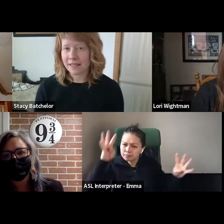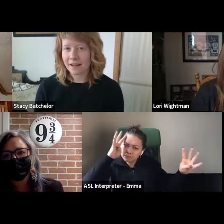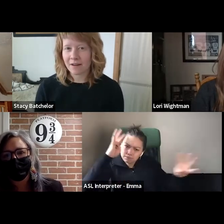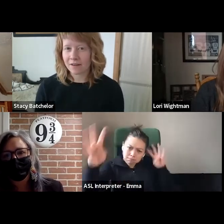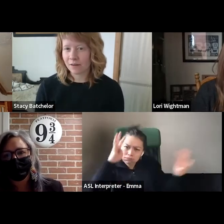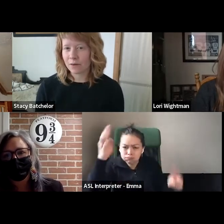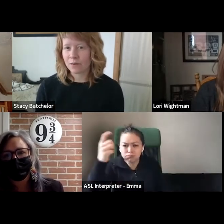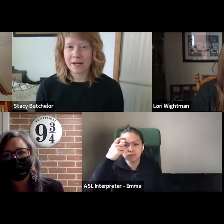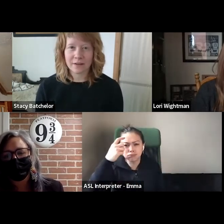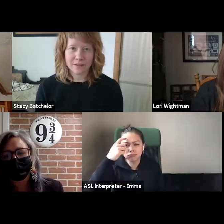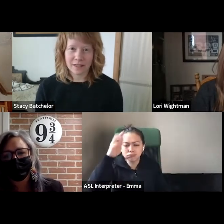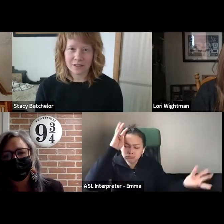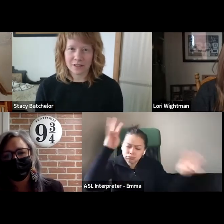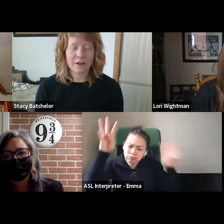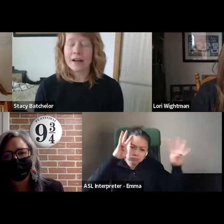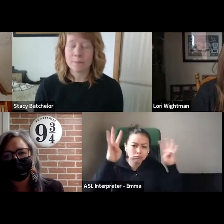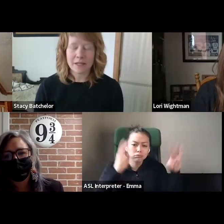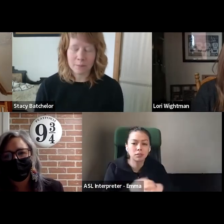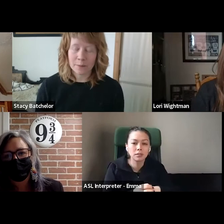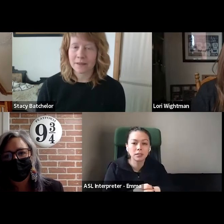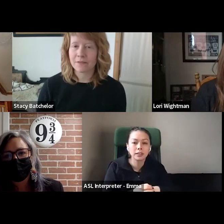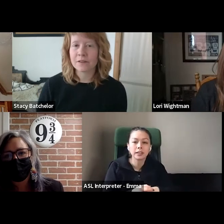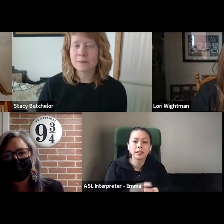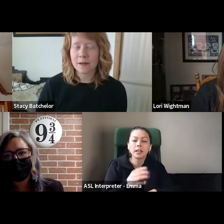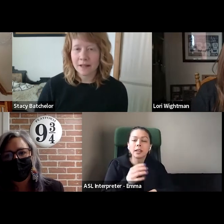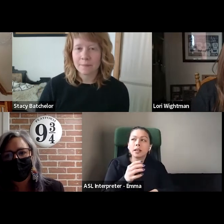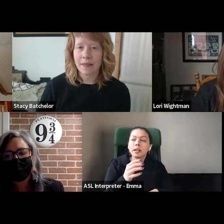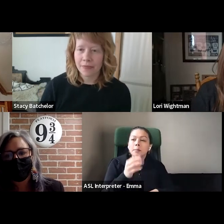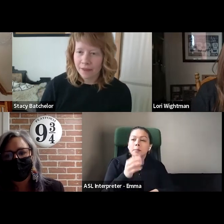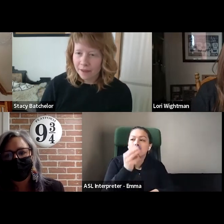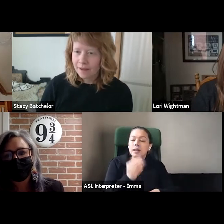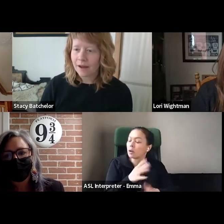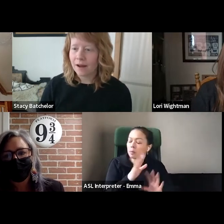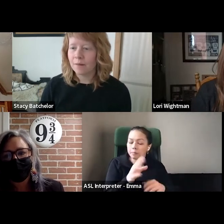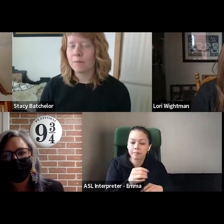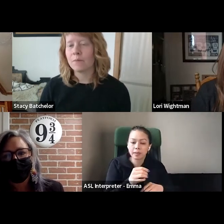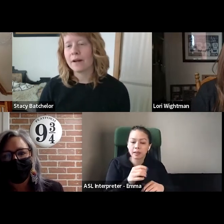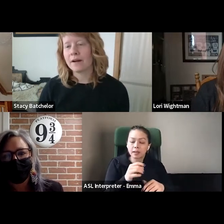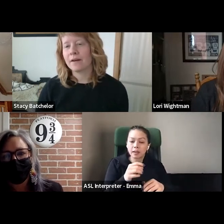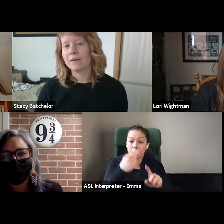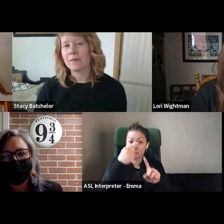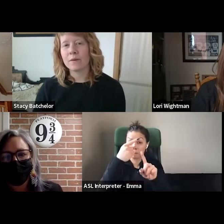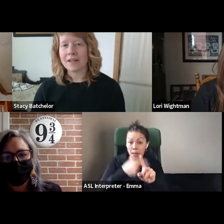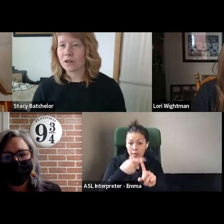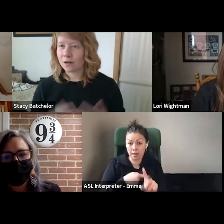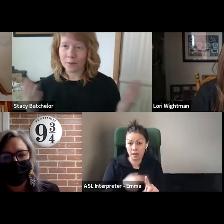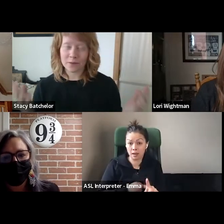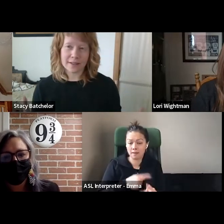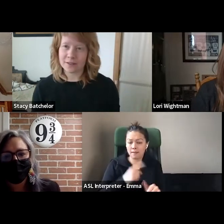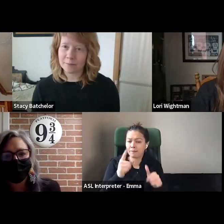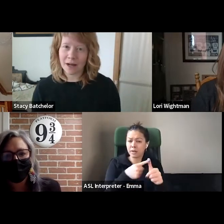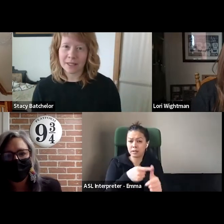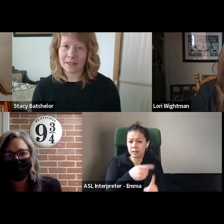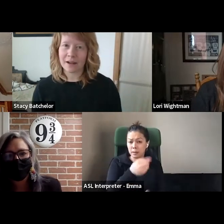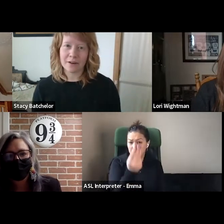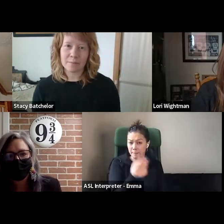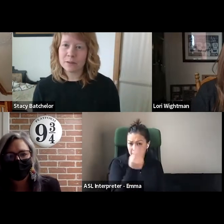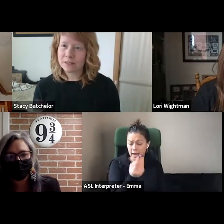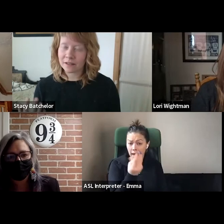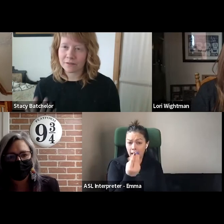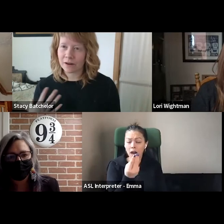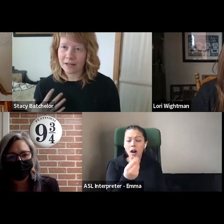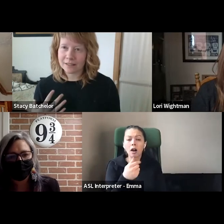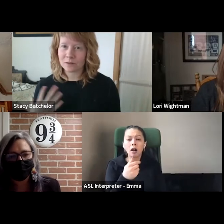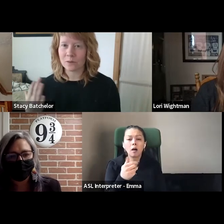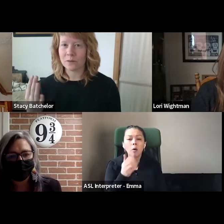every Monday on our local radio station or not every Monday, pardon me, the first Monday of the month, um, where I talk about things that are upcoming in either